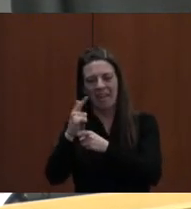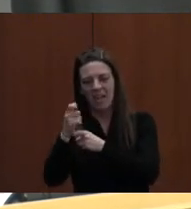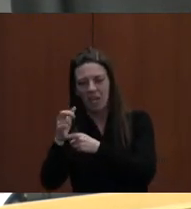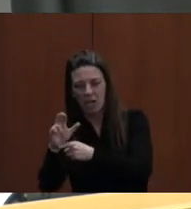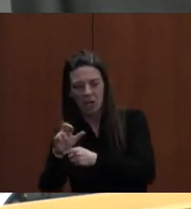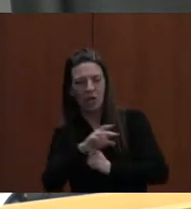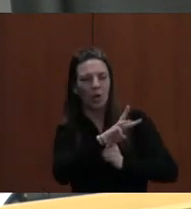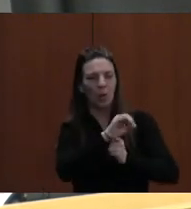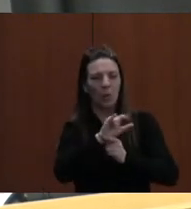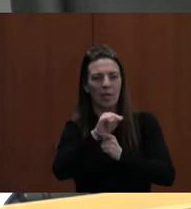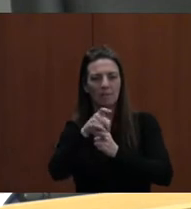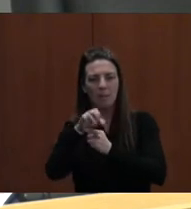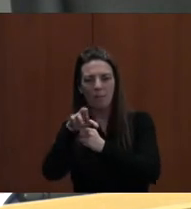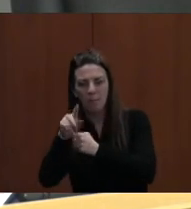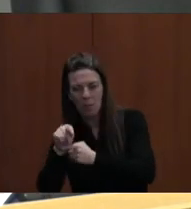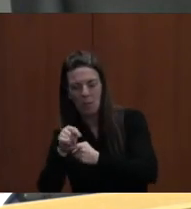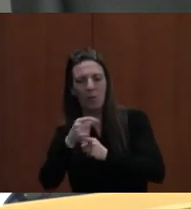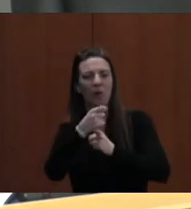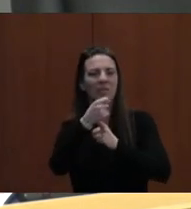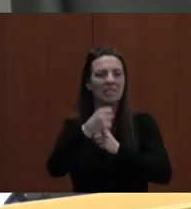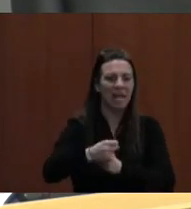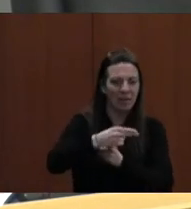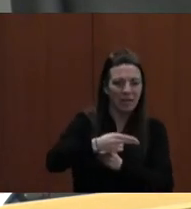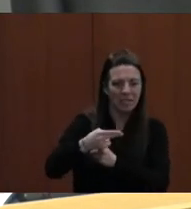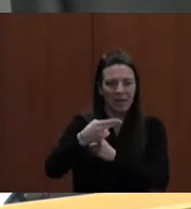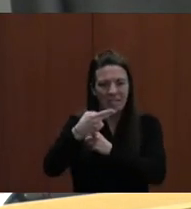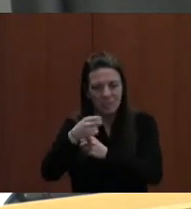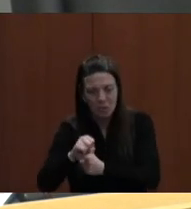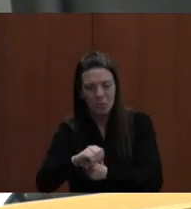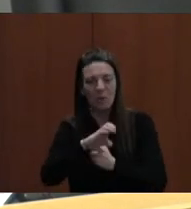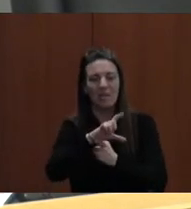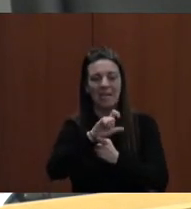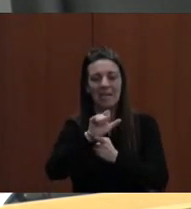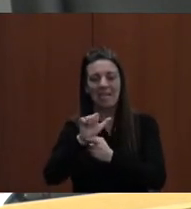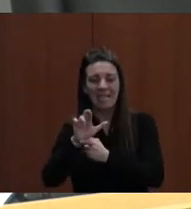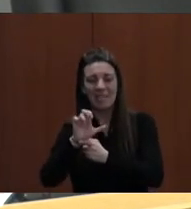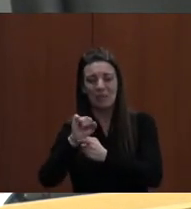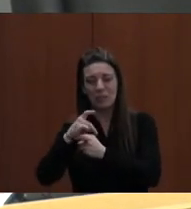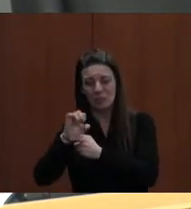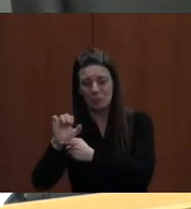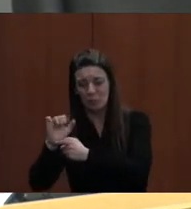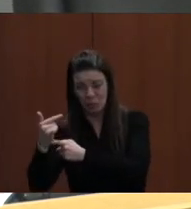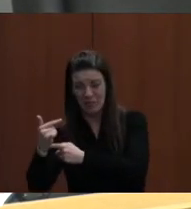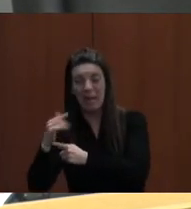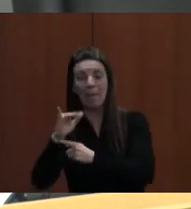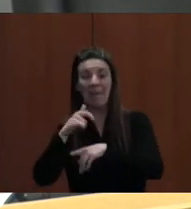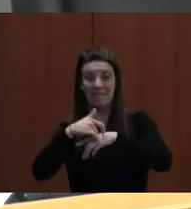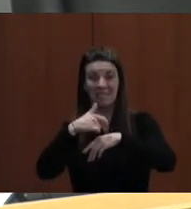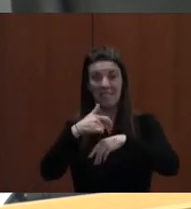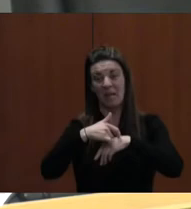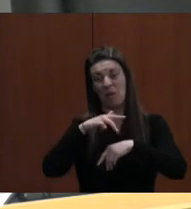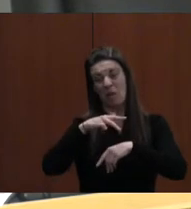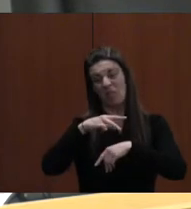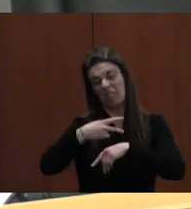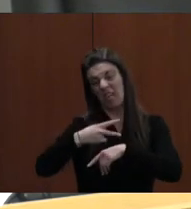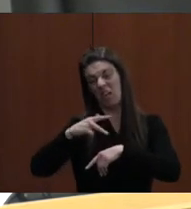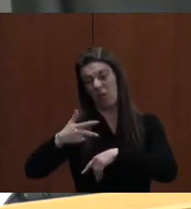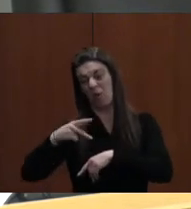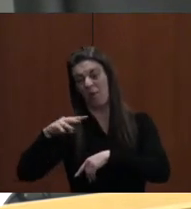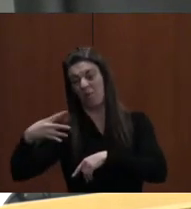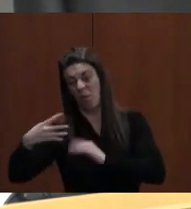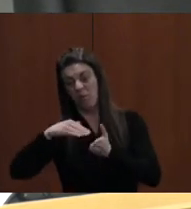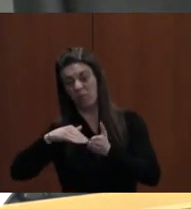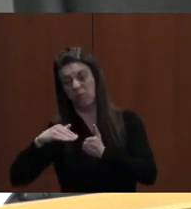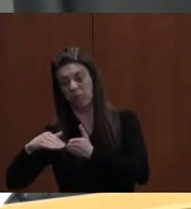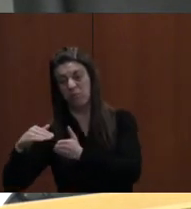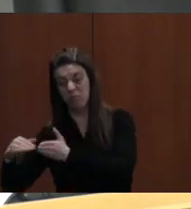HYDE, CLEAR SPRING, A COUPLE DIFFERENT AREAS BY THE TIME TO DO FIRST-TIER, SECOND-TIER, THIRD-TIER, FOURTH-TIER BUSES. AND IF WE